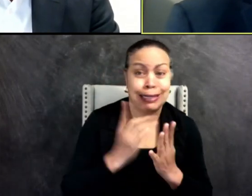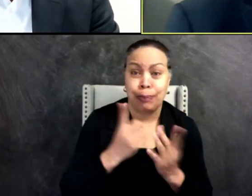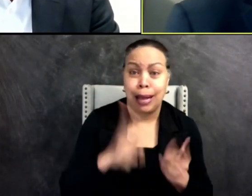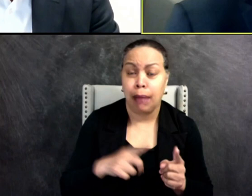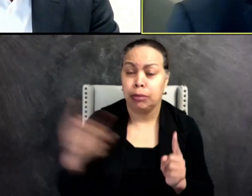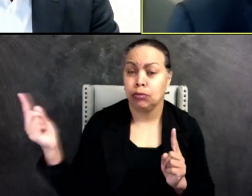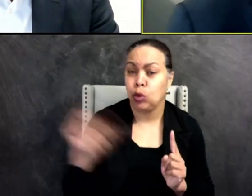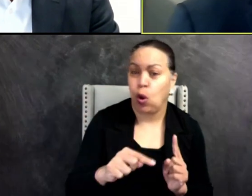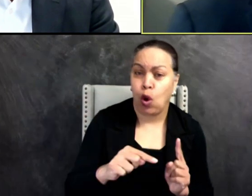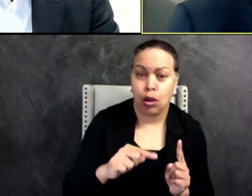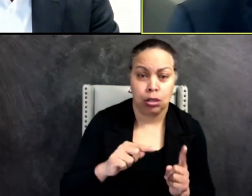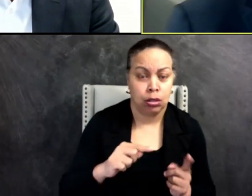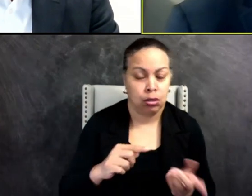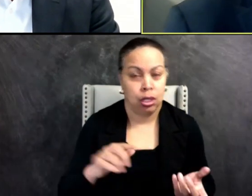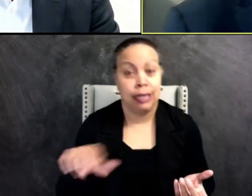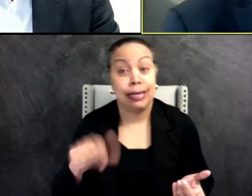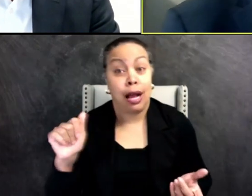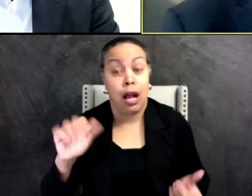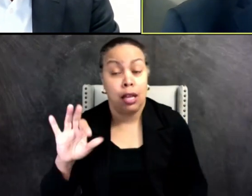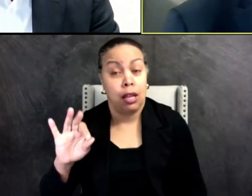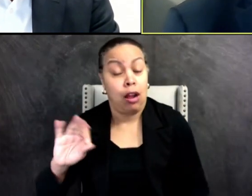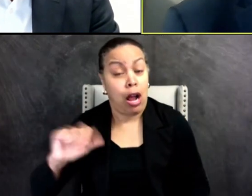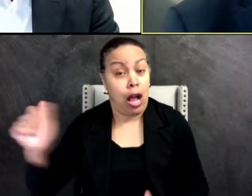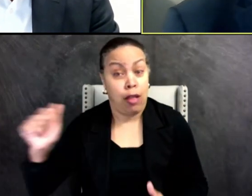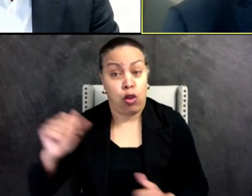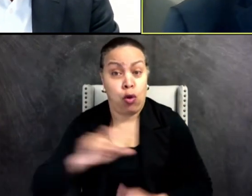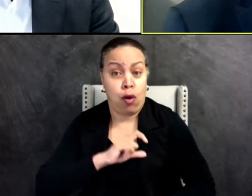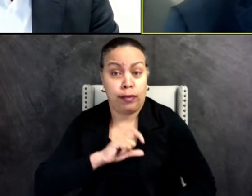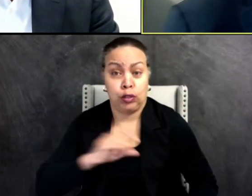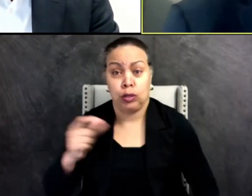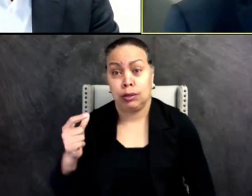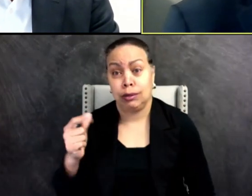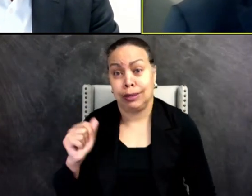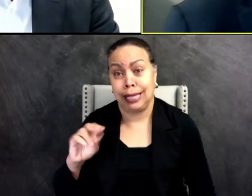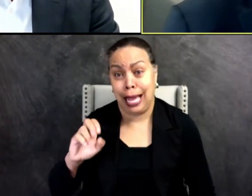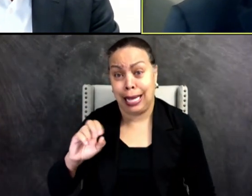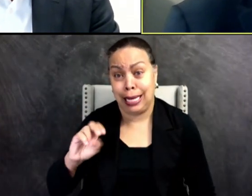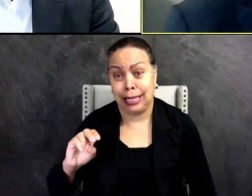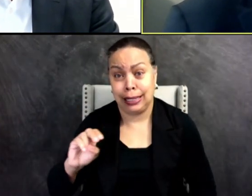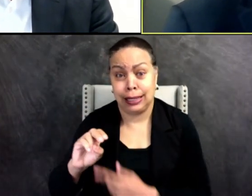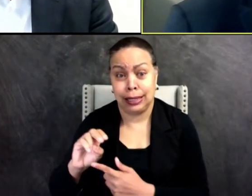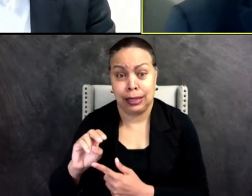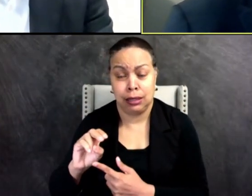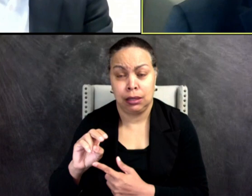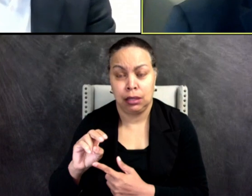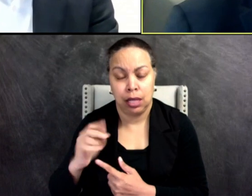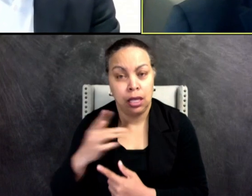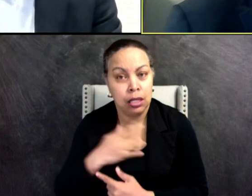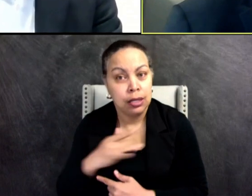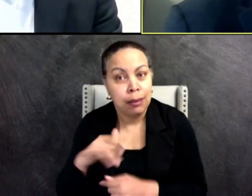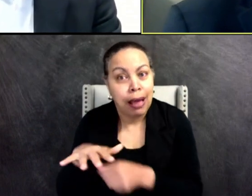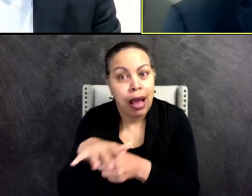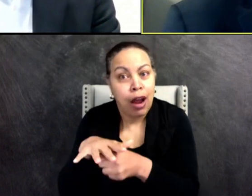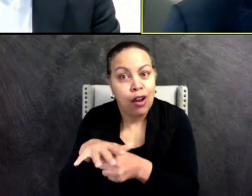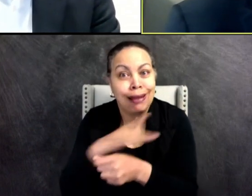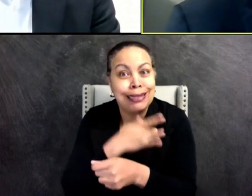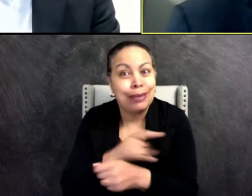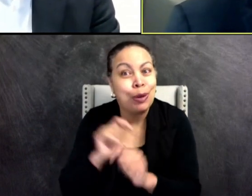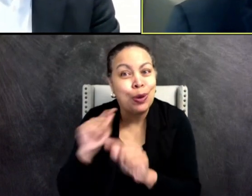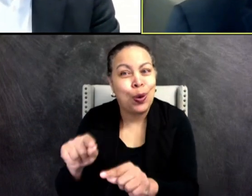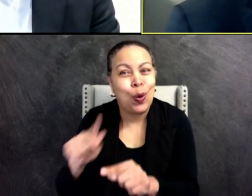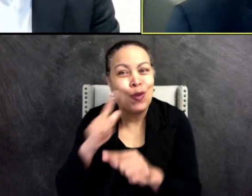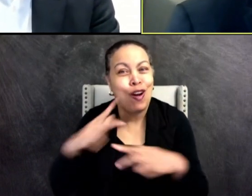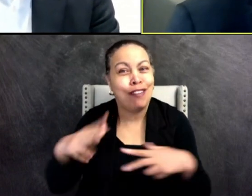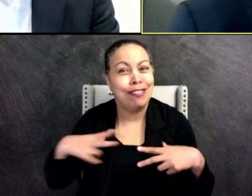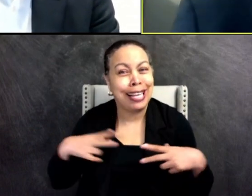The Falmouth offices in Yarmouth, Sergeant Gannon, that's where we go on vacation. Those are vacation spots, Yarmouth and Falmouth.